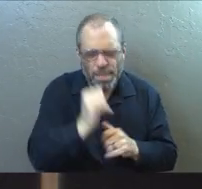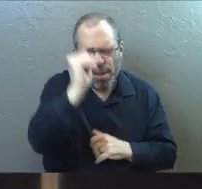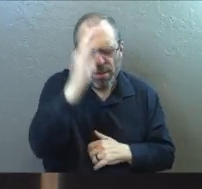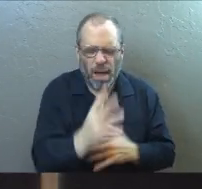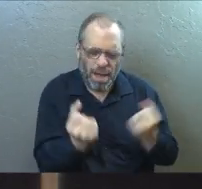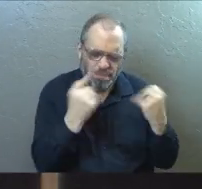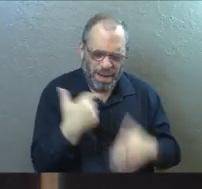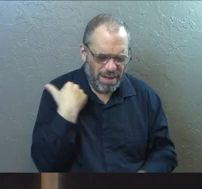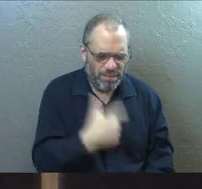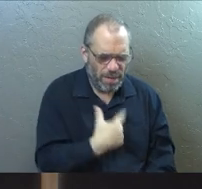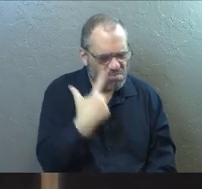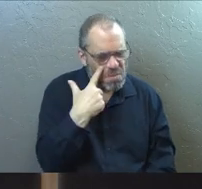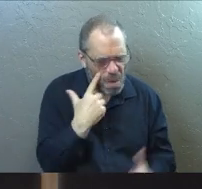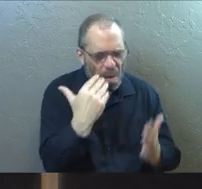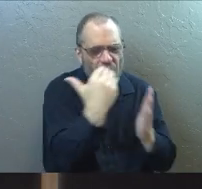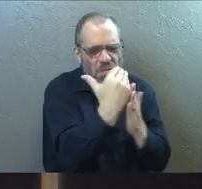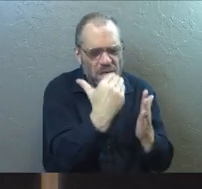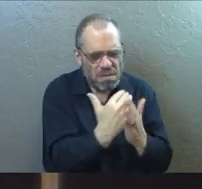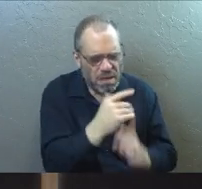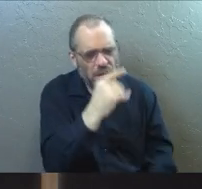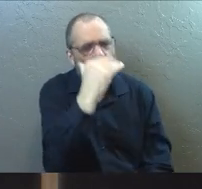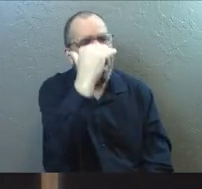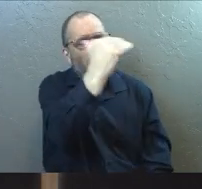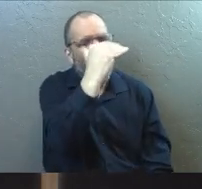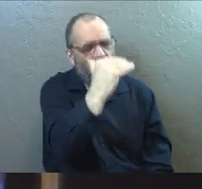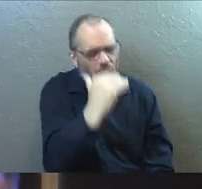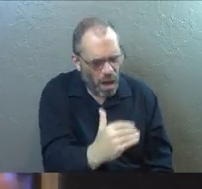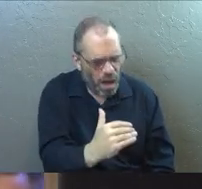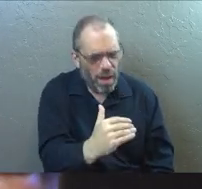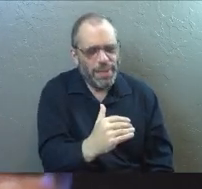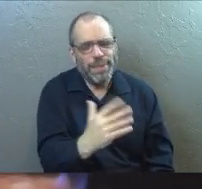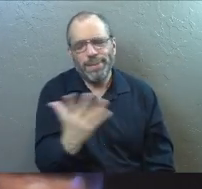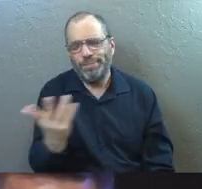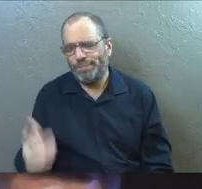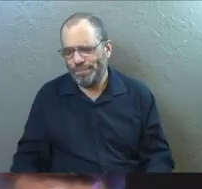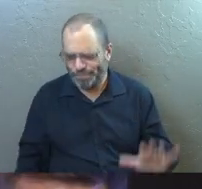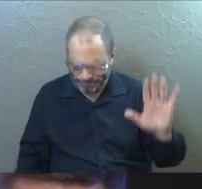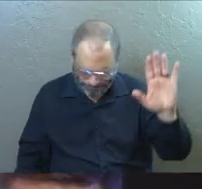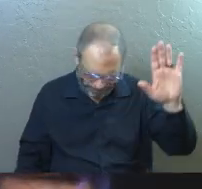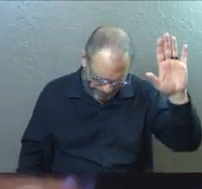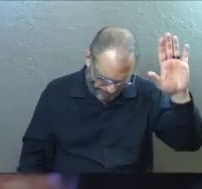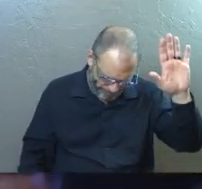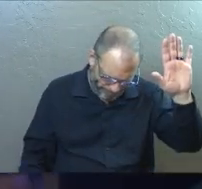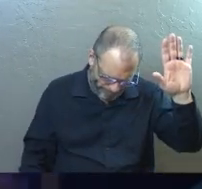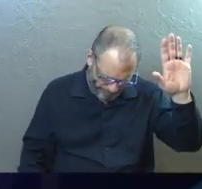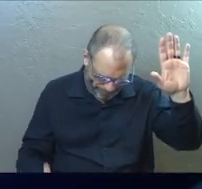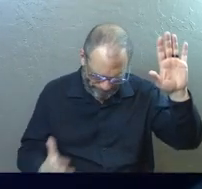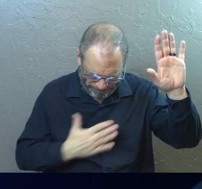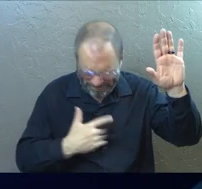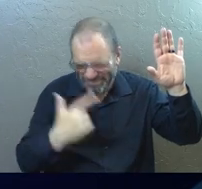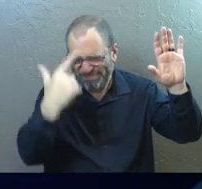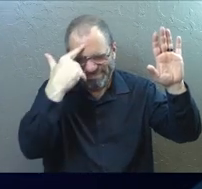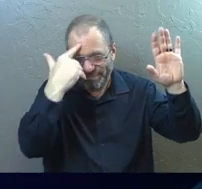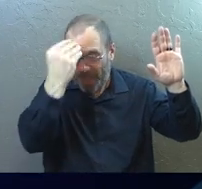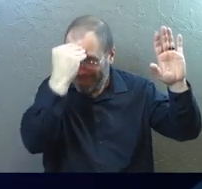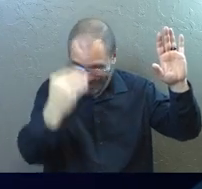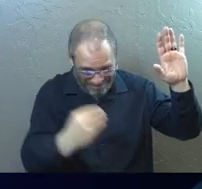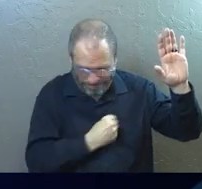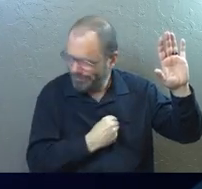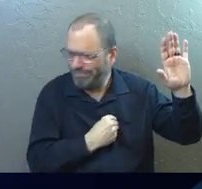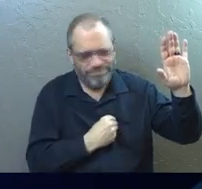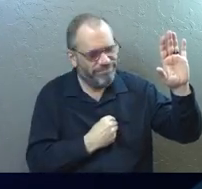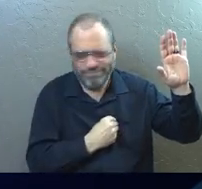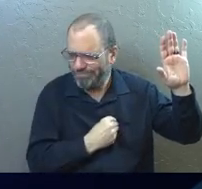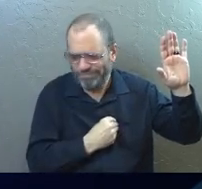God, many of us saw that list today and we would have to confess that it's been in our heads and never moved to our heart.